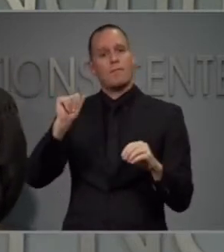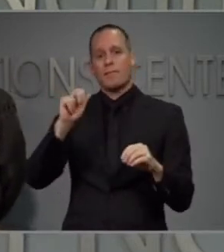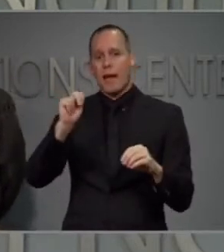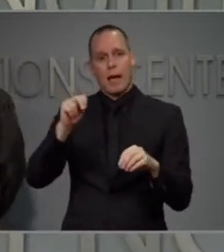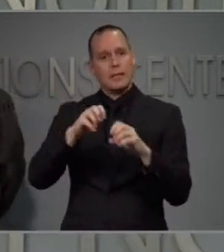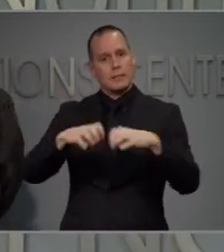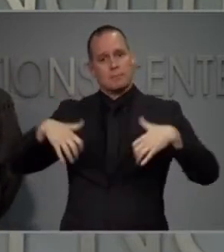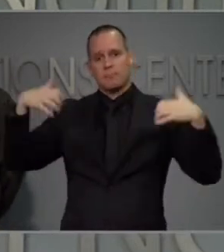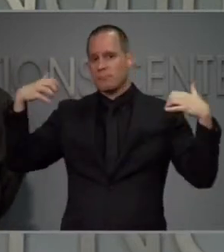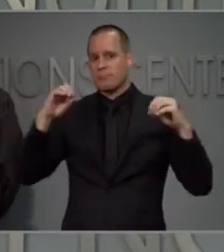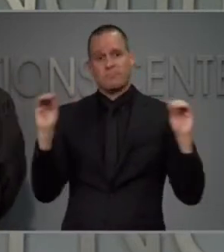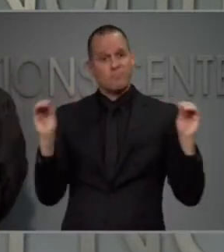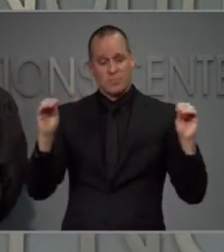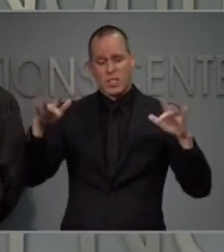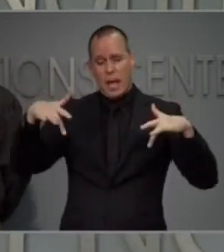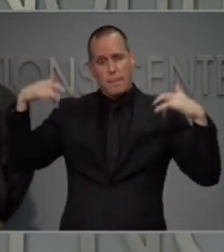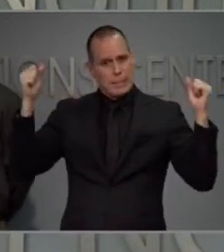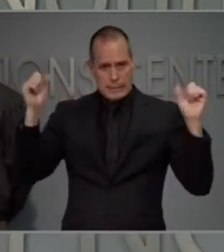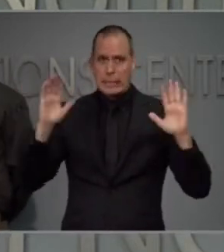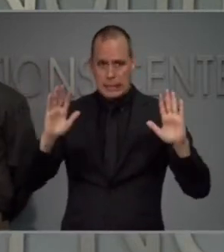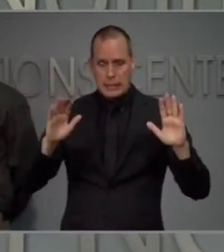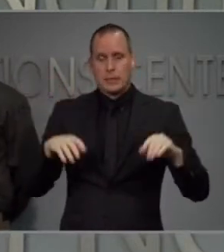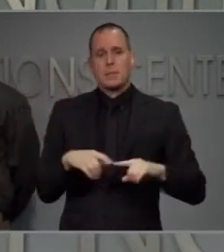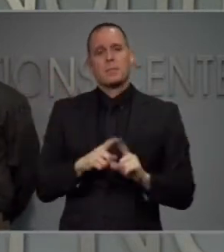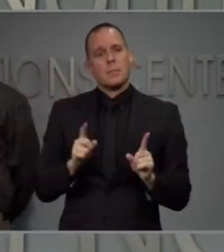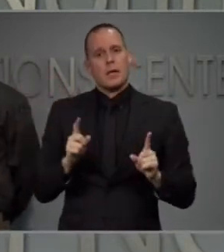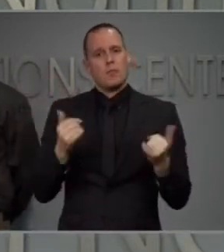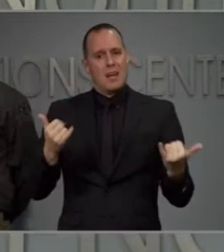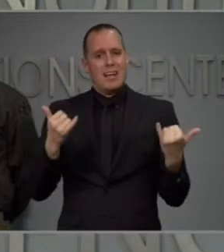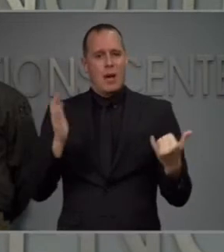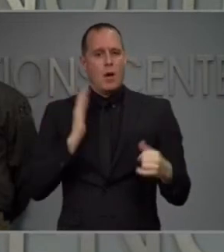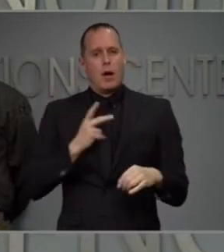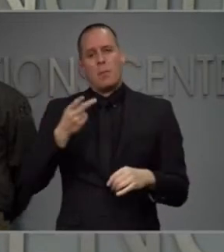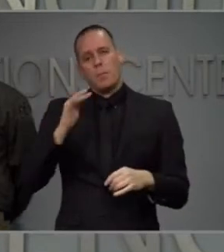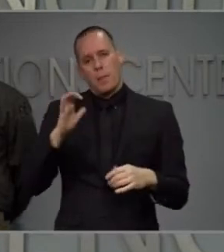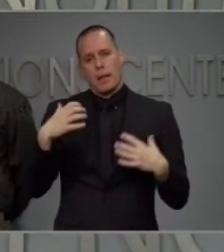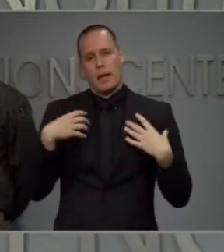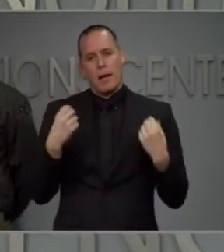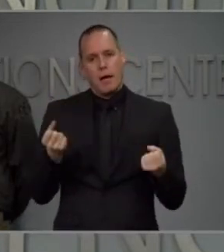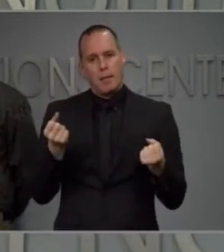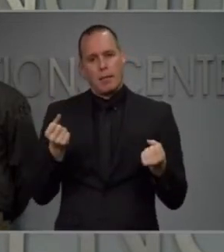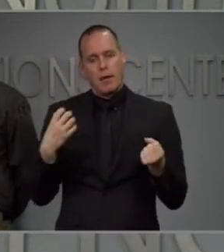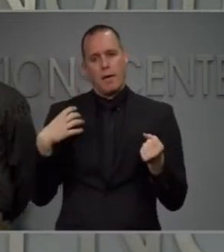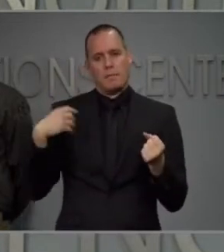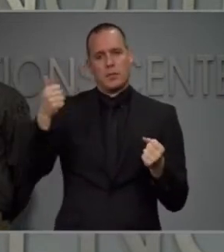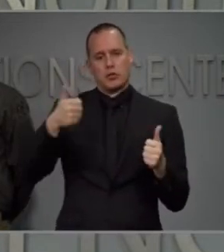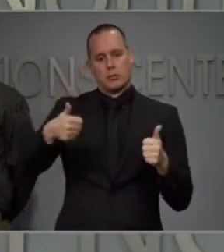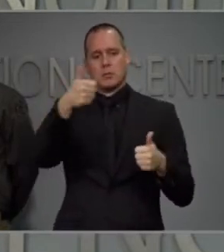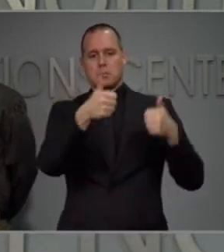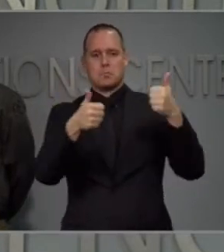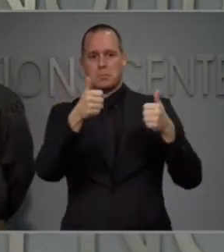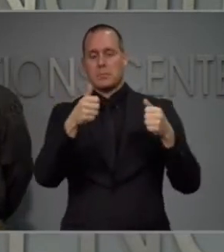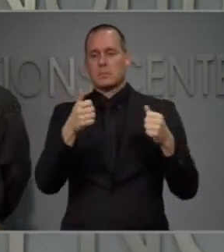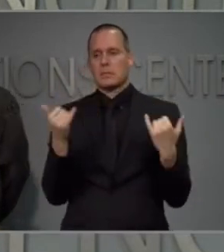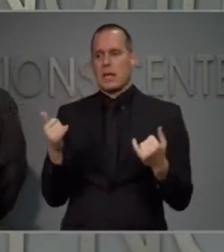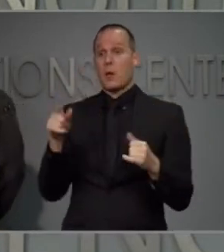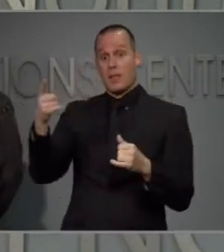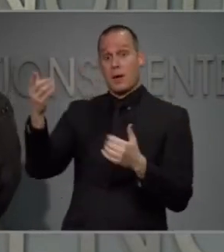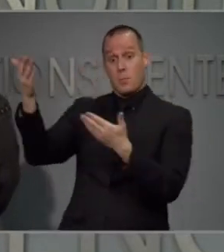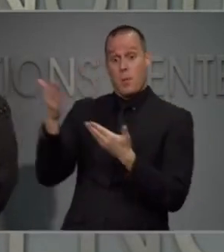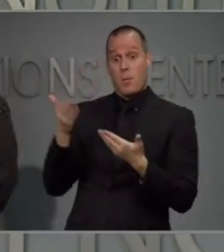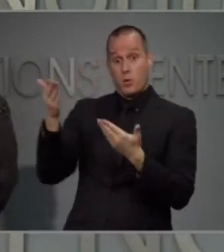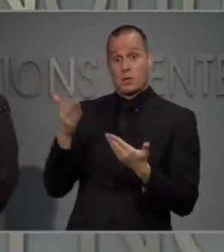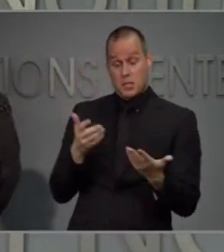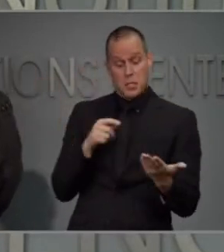stands. Right now, our public health officials are examining their proposals. They're